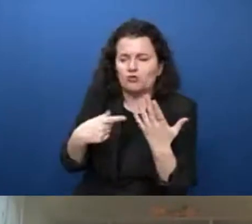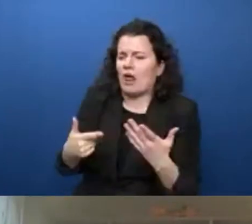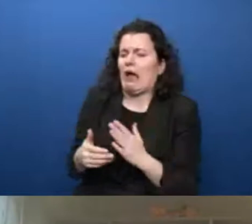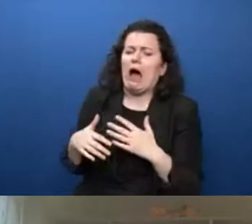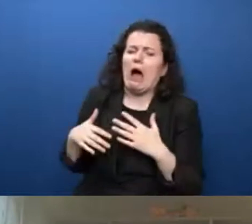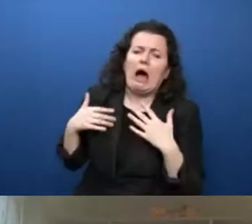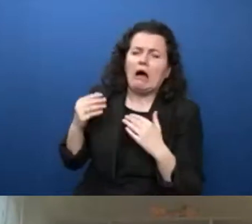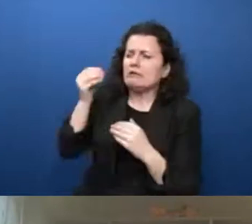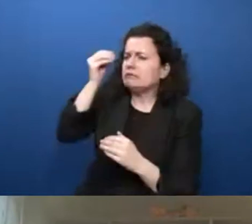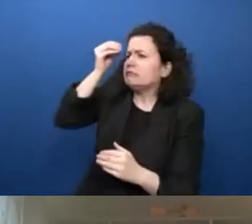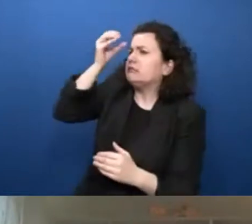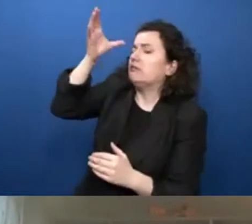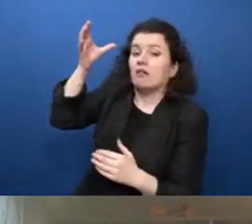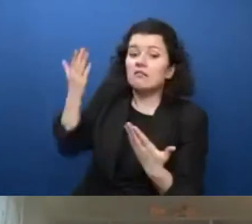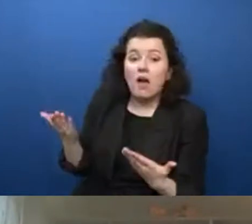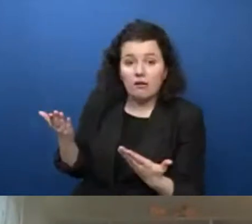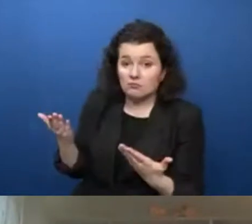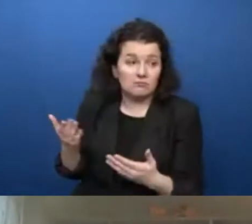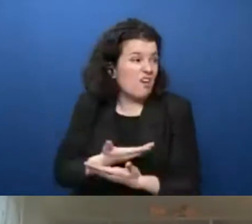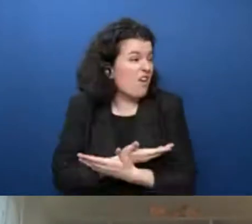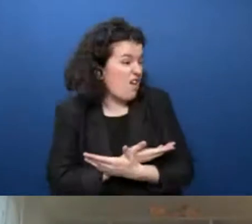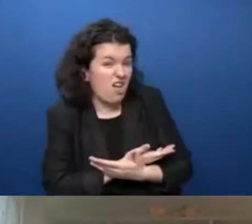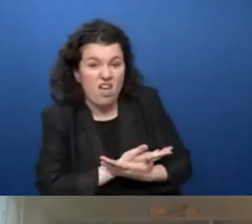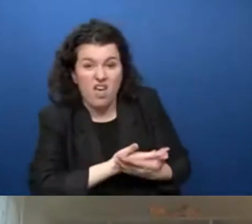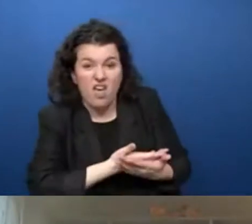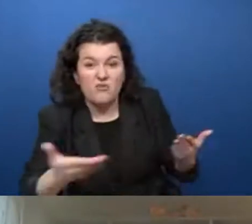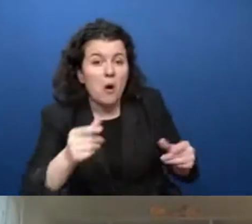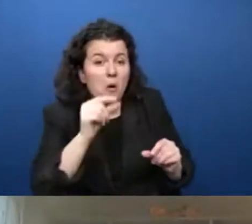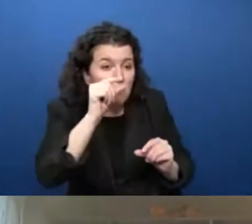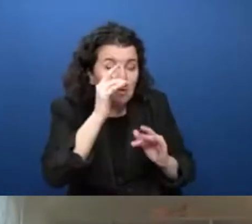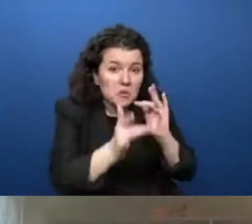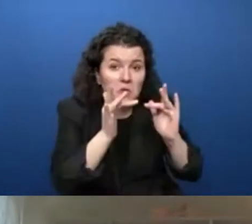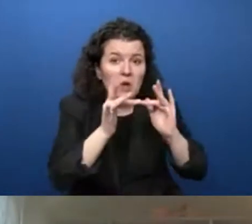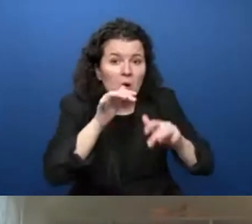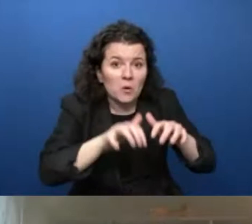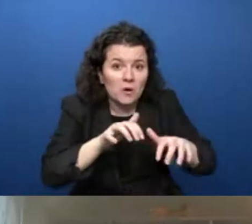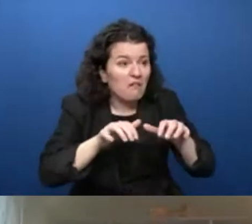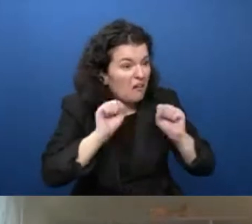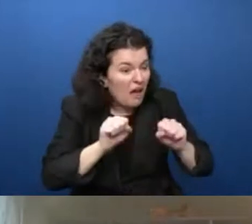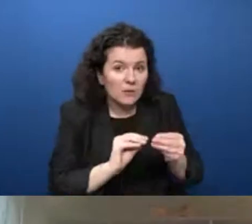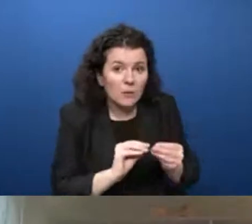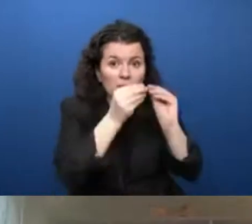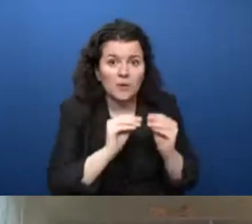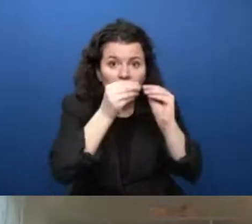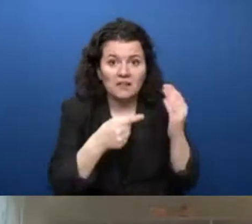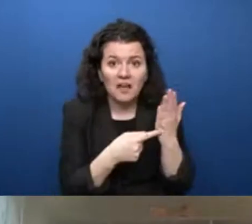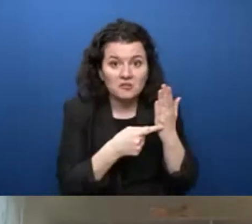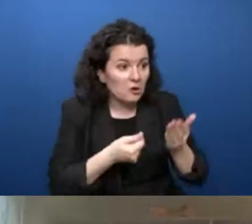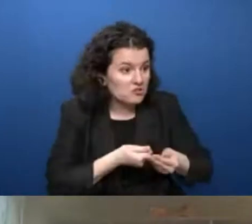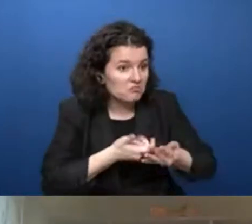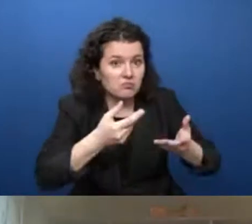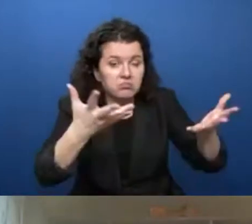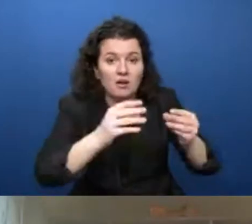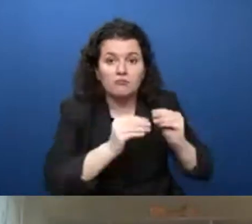now anyone with a base level of digital skills can create technology on their own. So ensuring